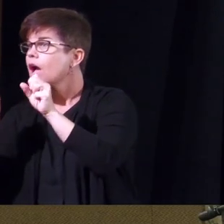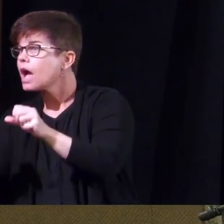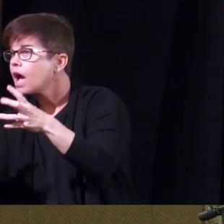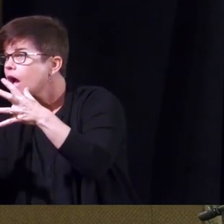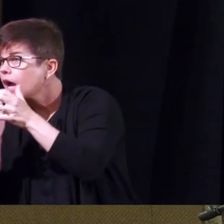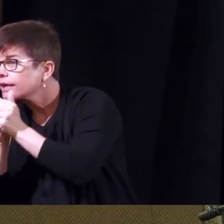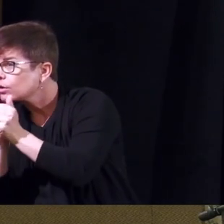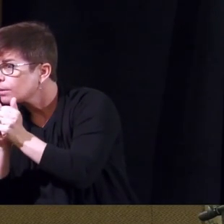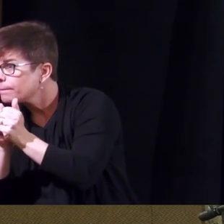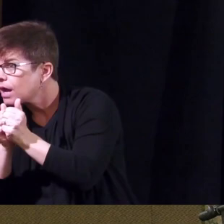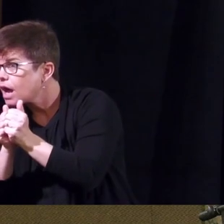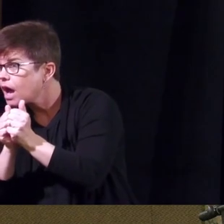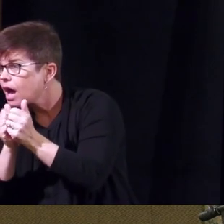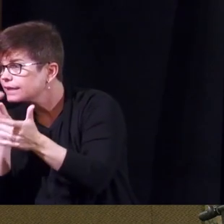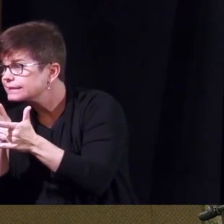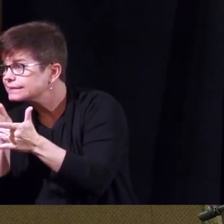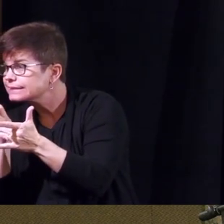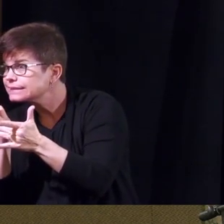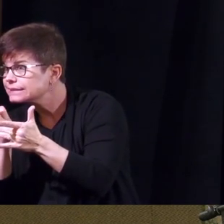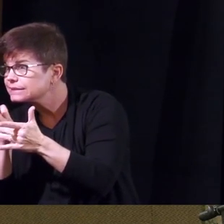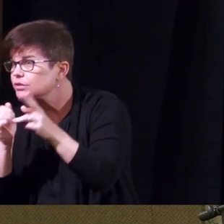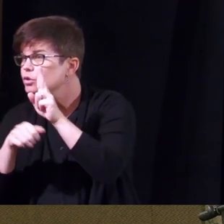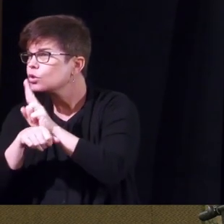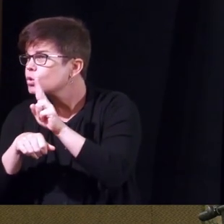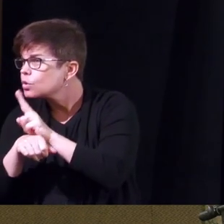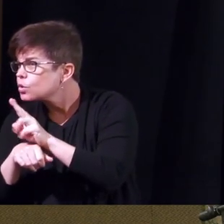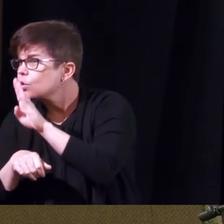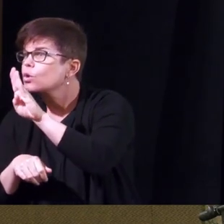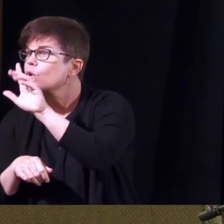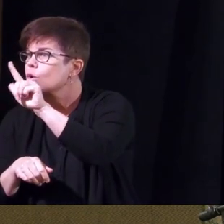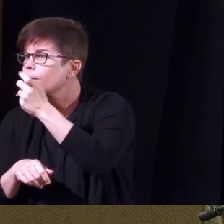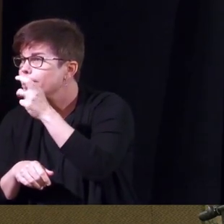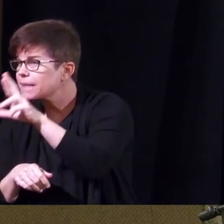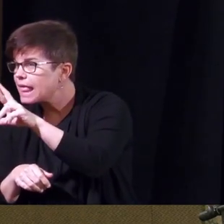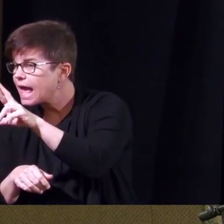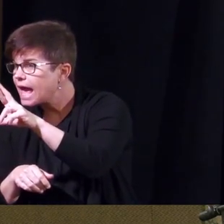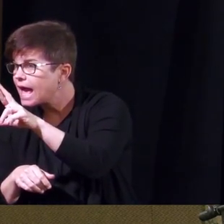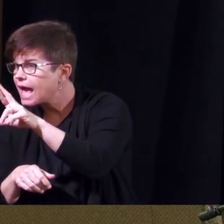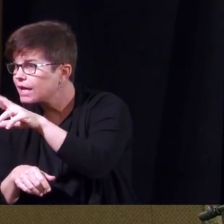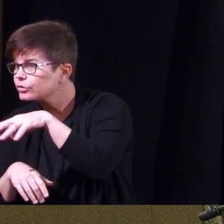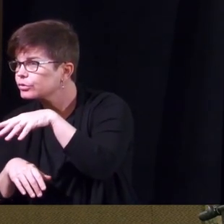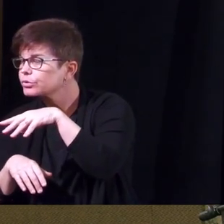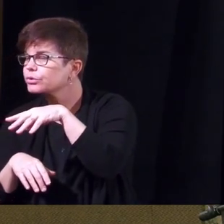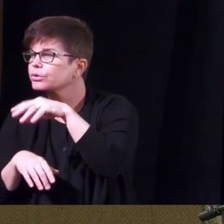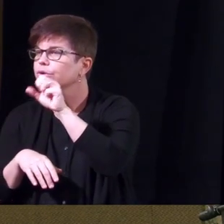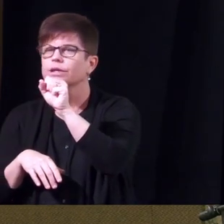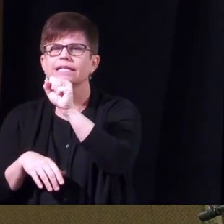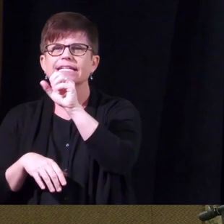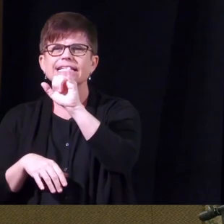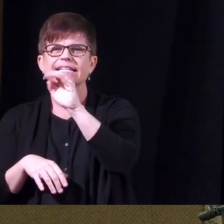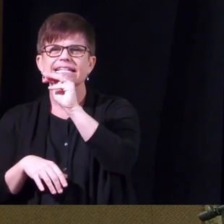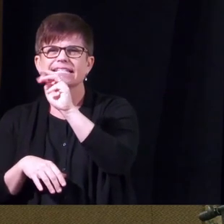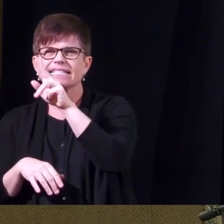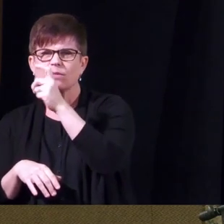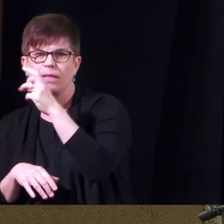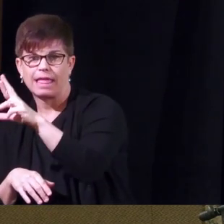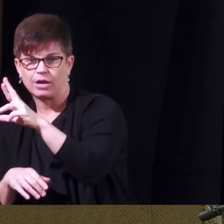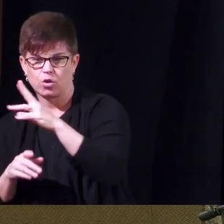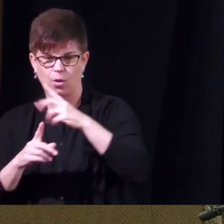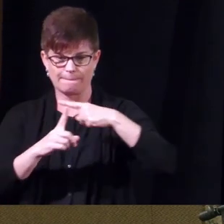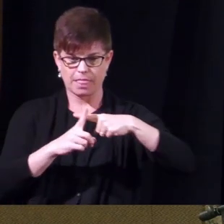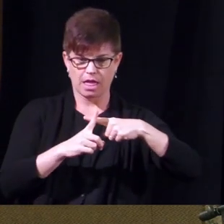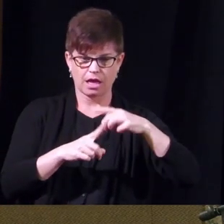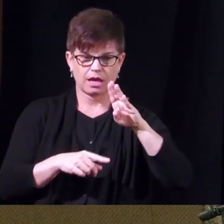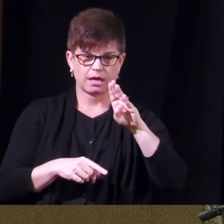techniques for example use the bladder stimulator plus the botox you can you can